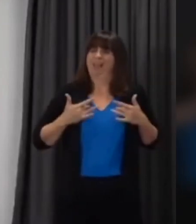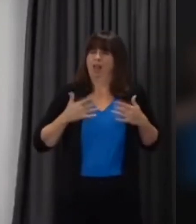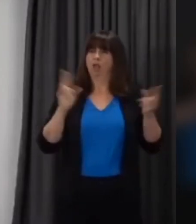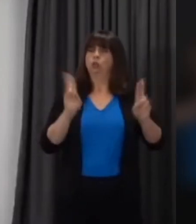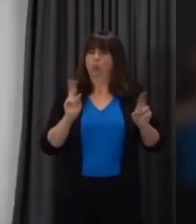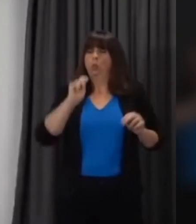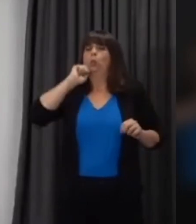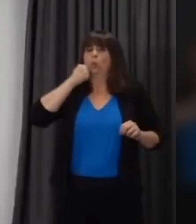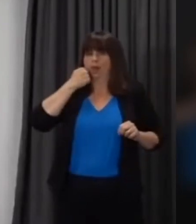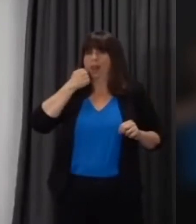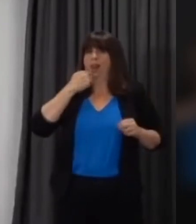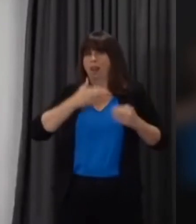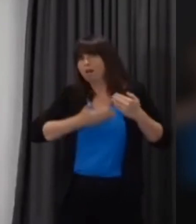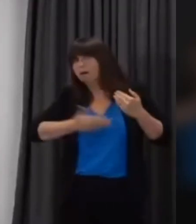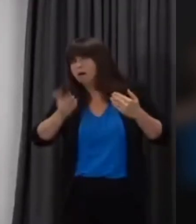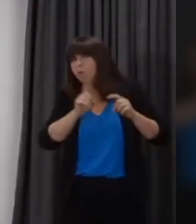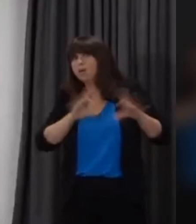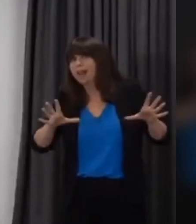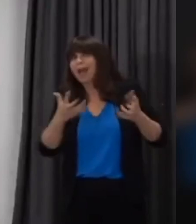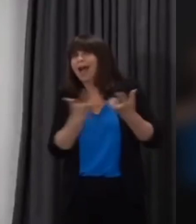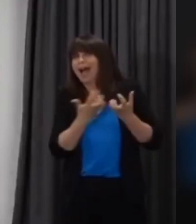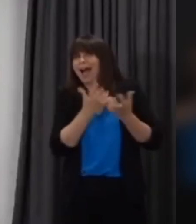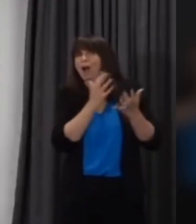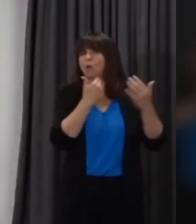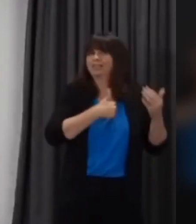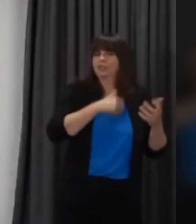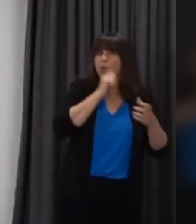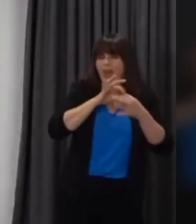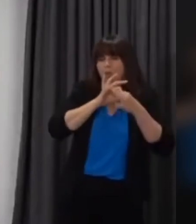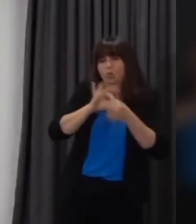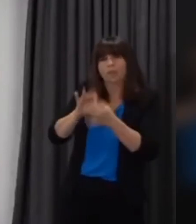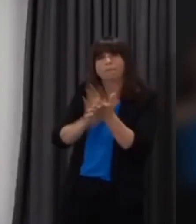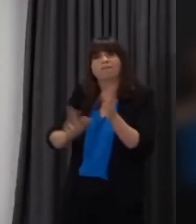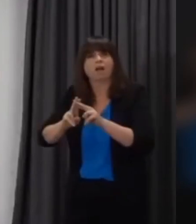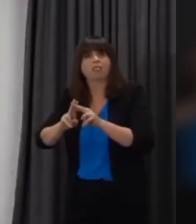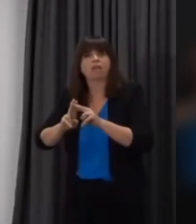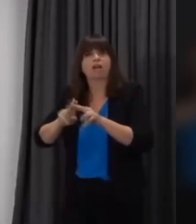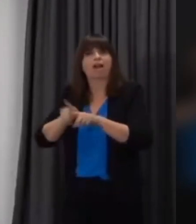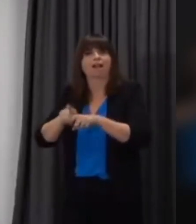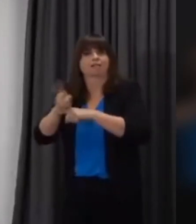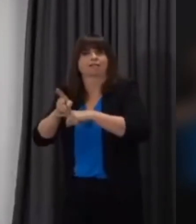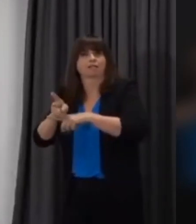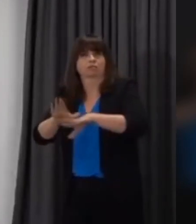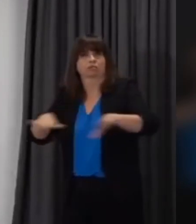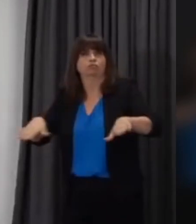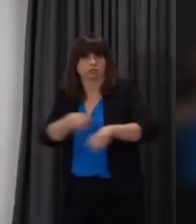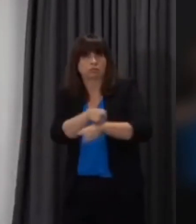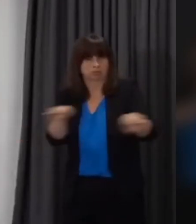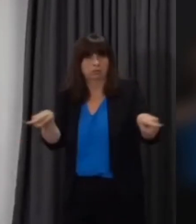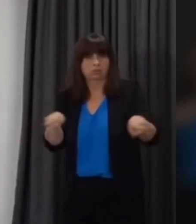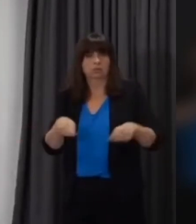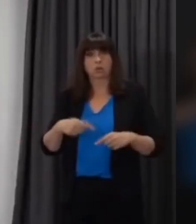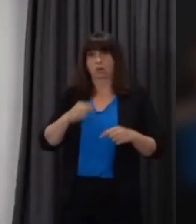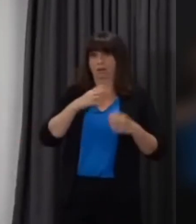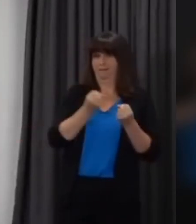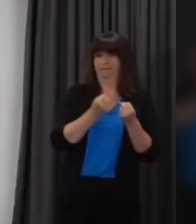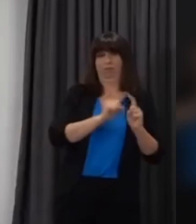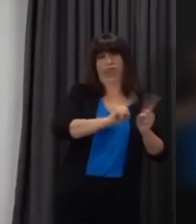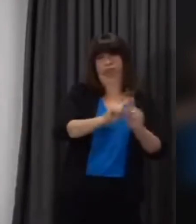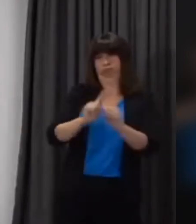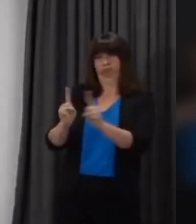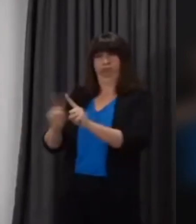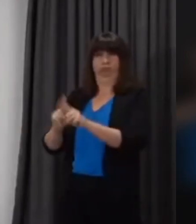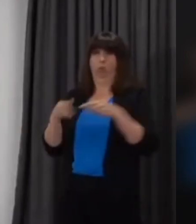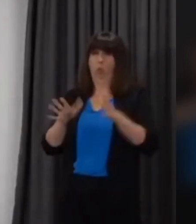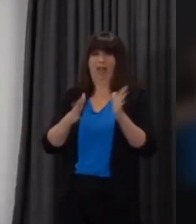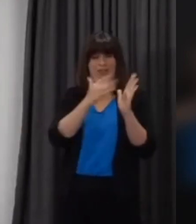be engaging with parents to support the continuity of learning and we will be developing a raft of ways in which we